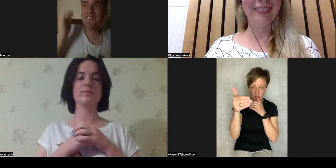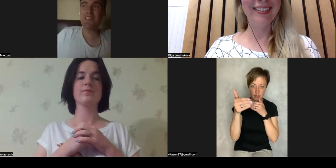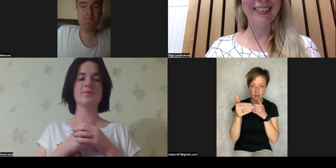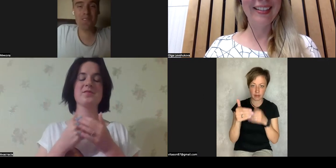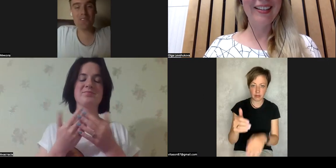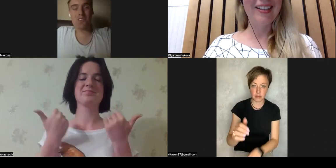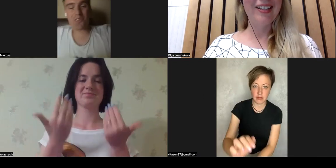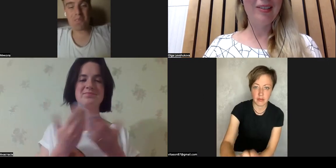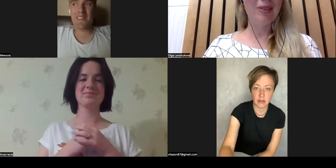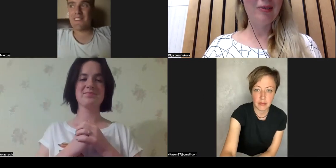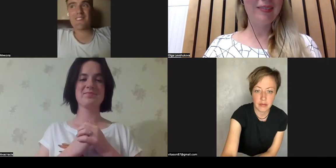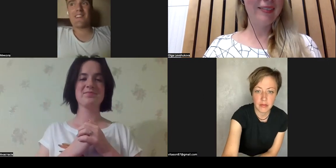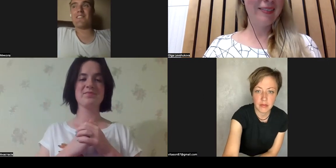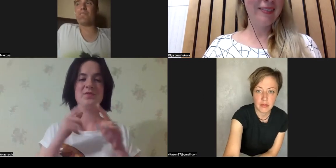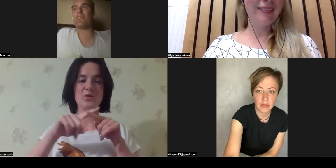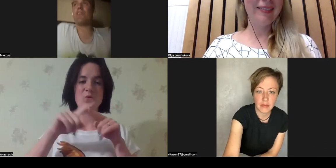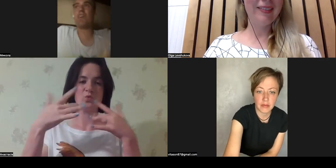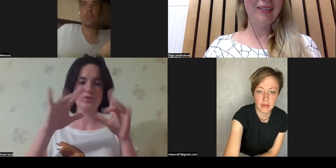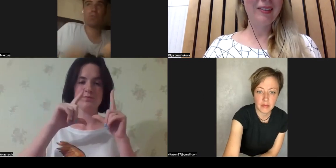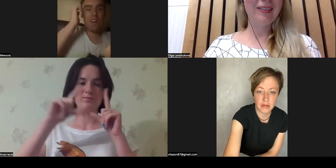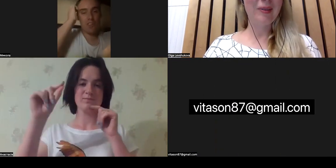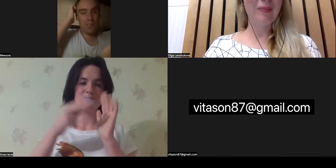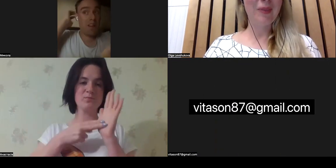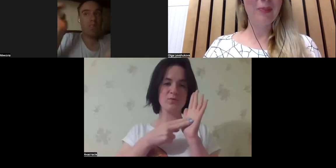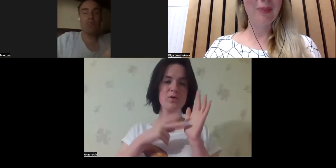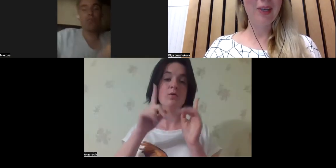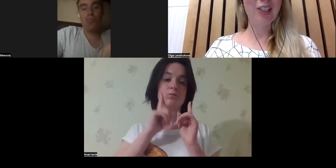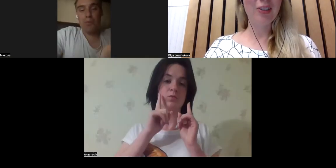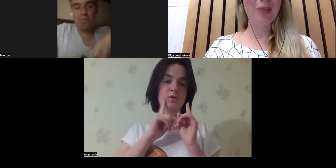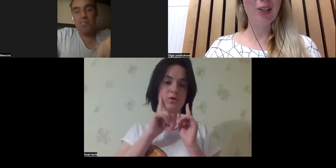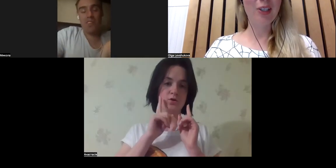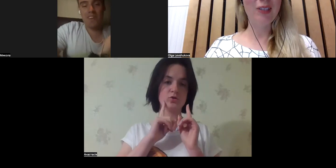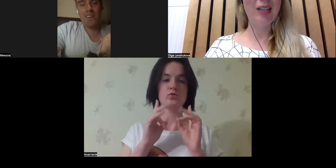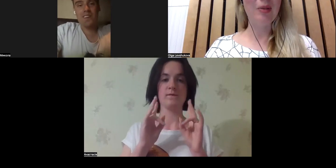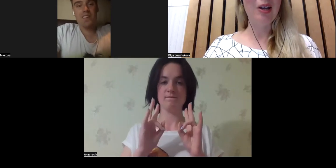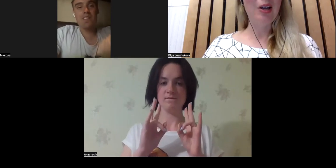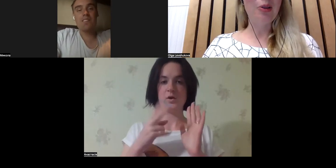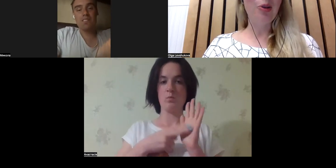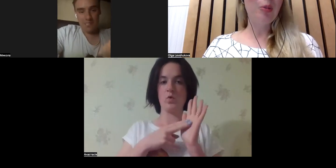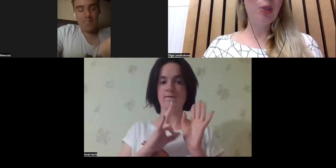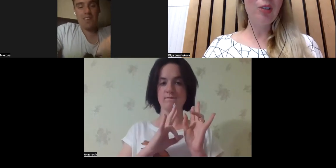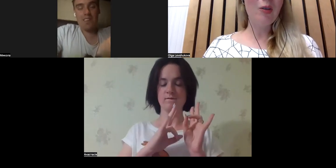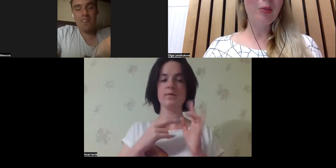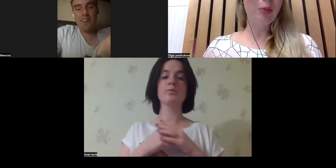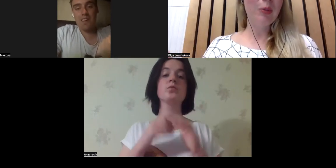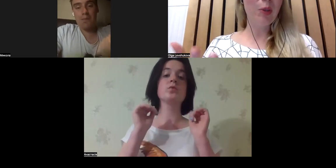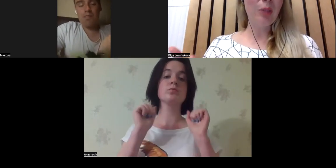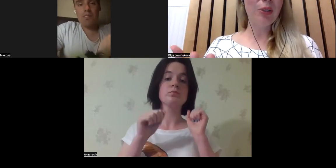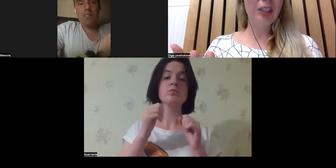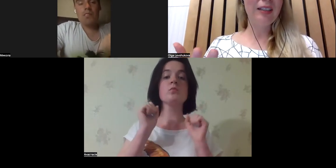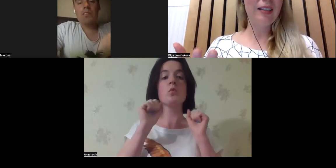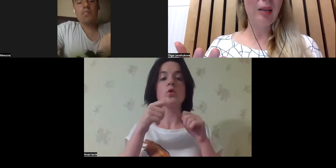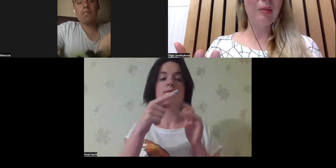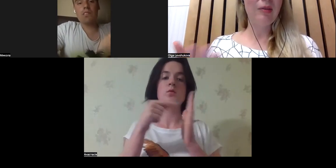to catch the train. Well, I am on the train, it's departing soon, but still I can talk.